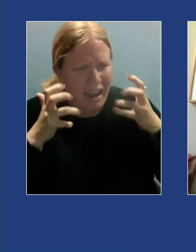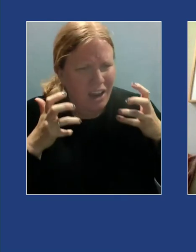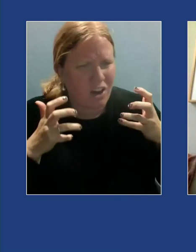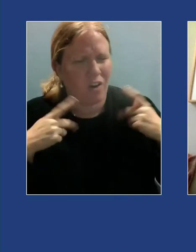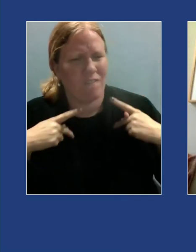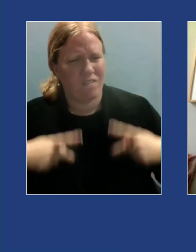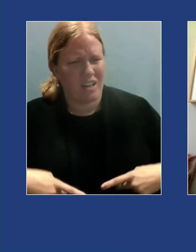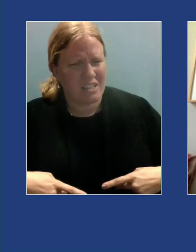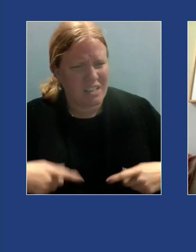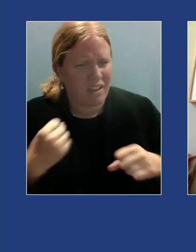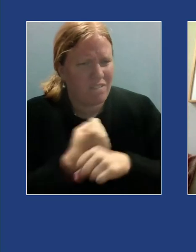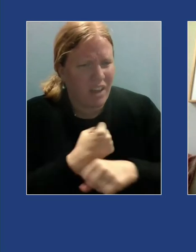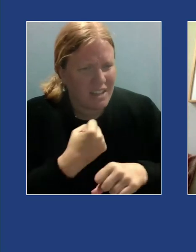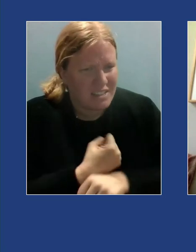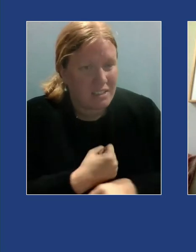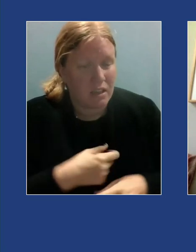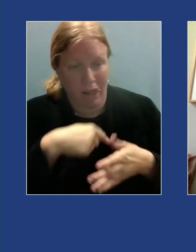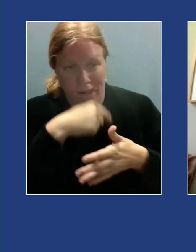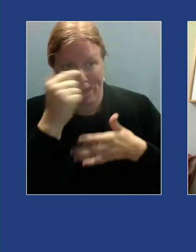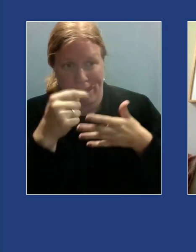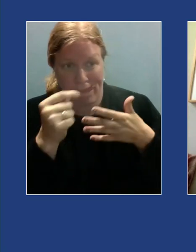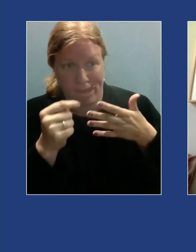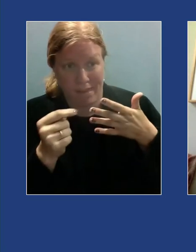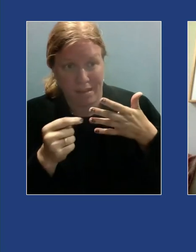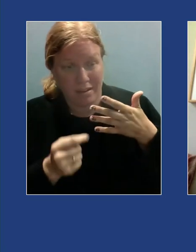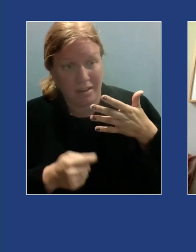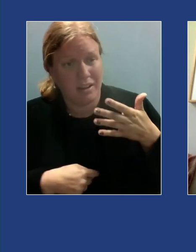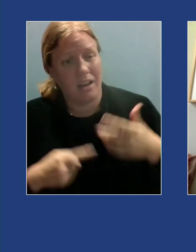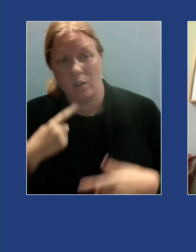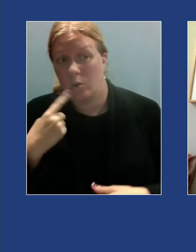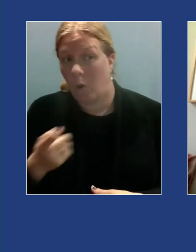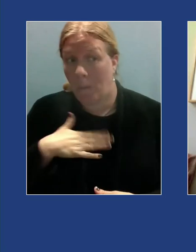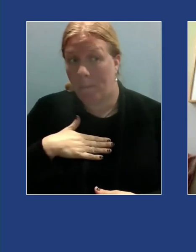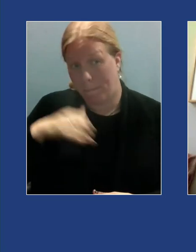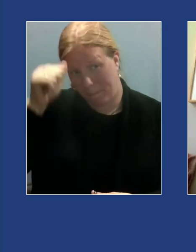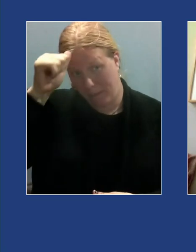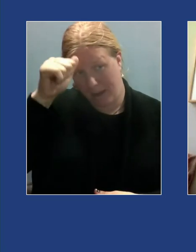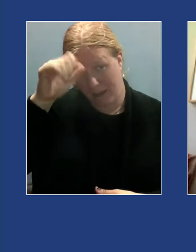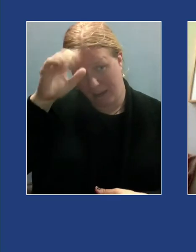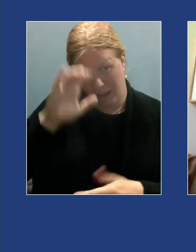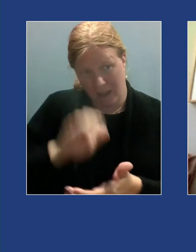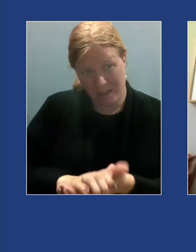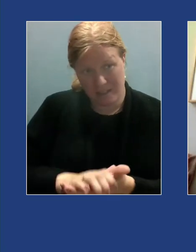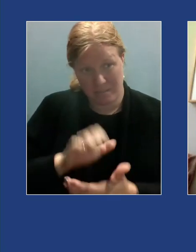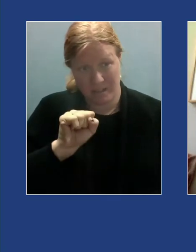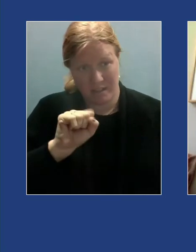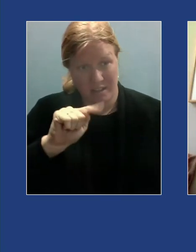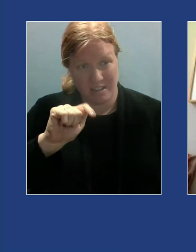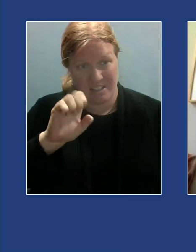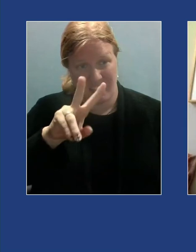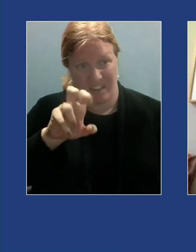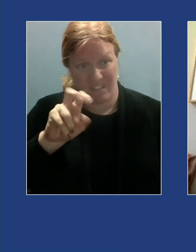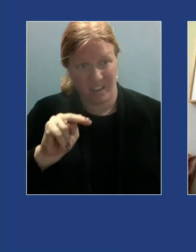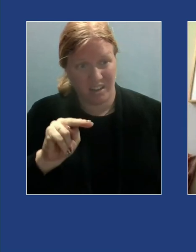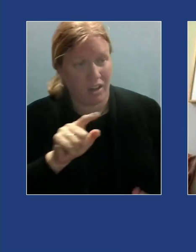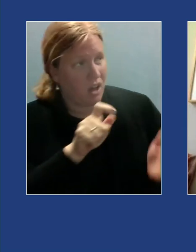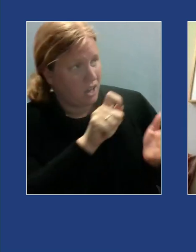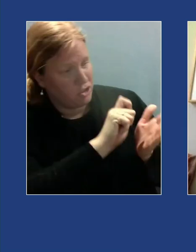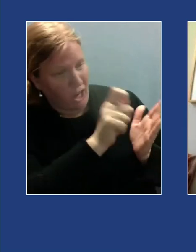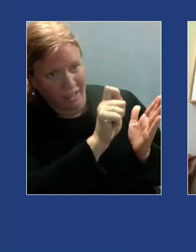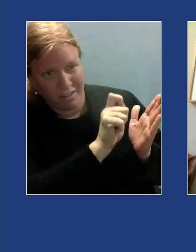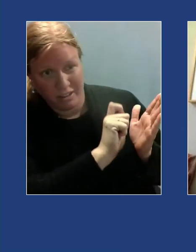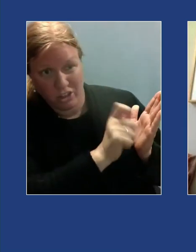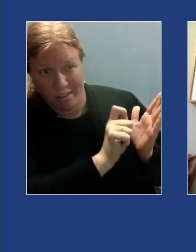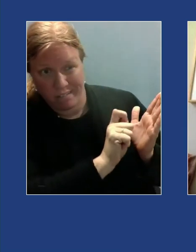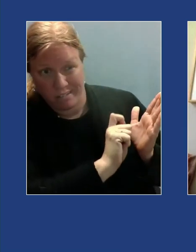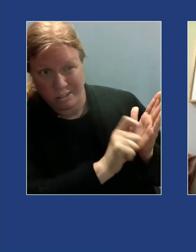fights I went through the list with my husband Steven and kept saying out loud check check check for me it felt quite liberating to finally